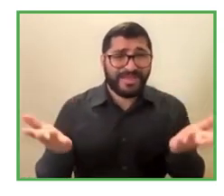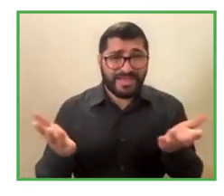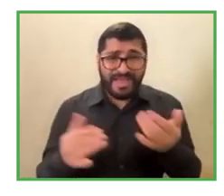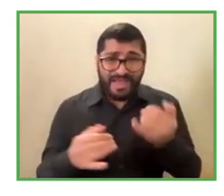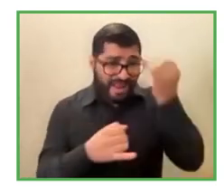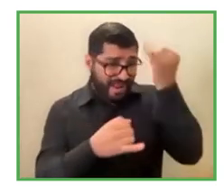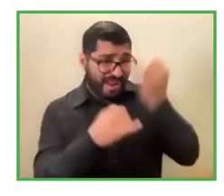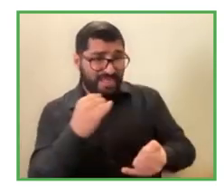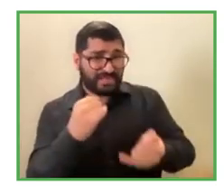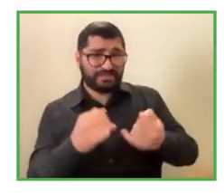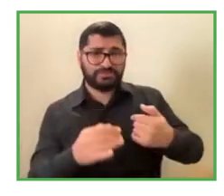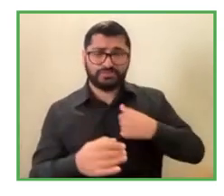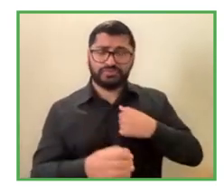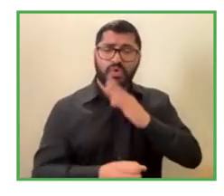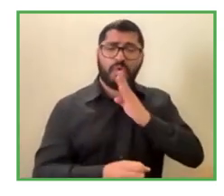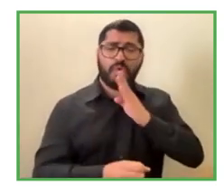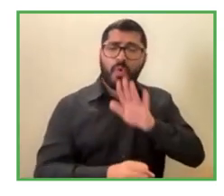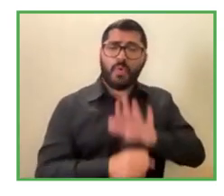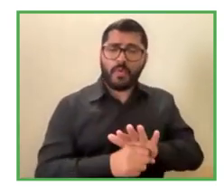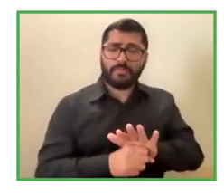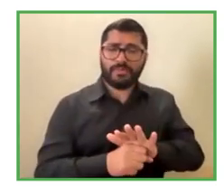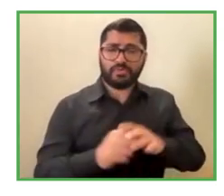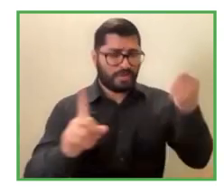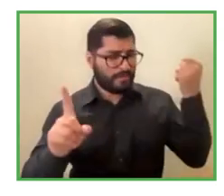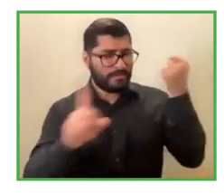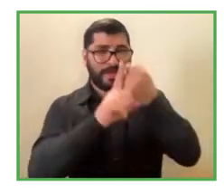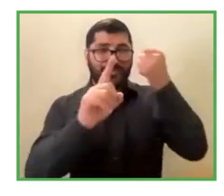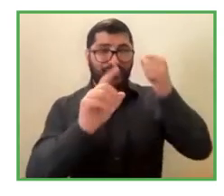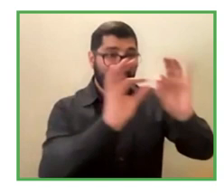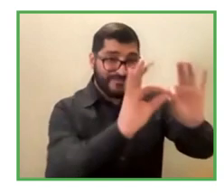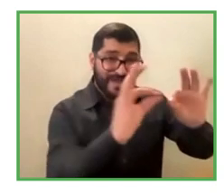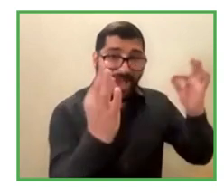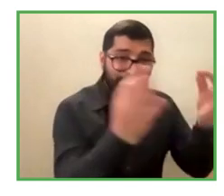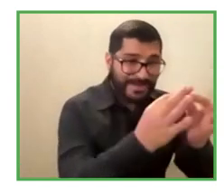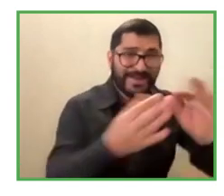of impact that we have been able to see through our CSR programs.